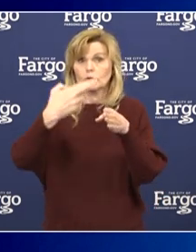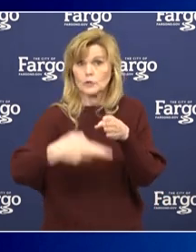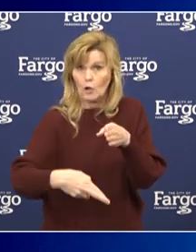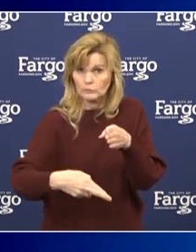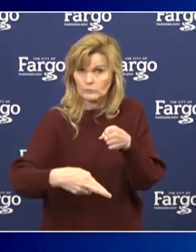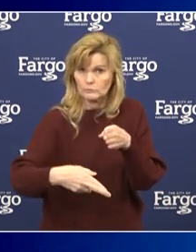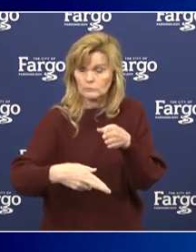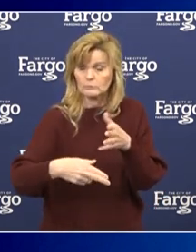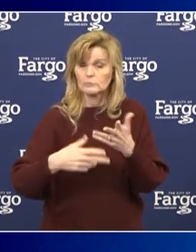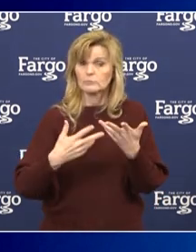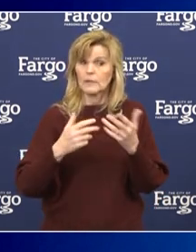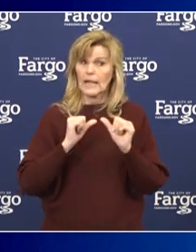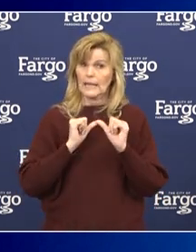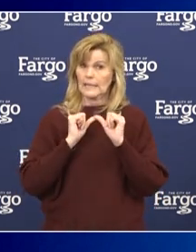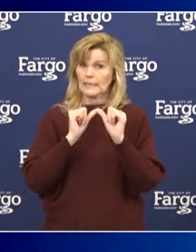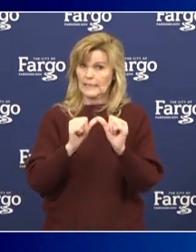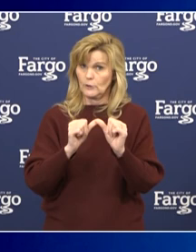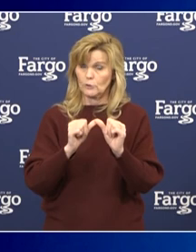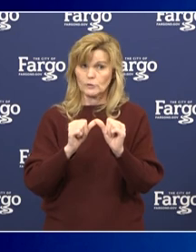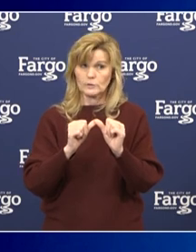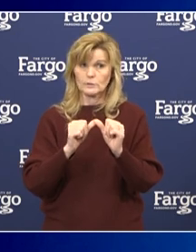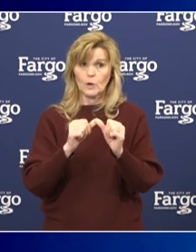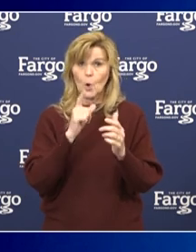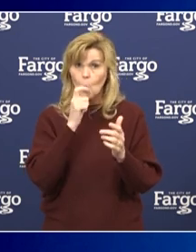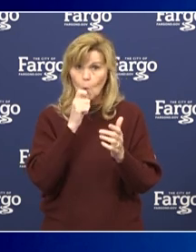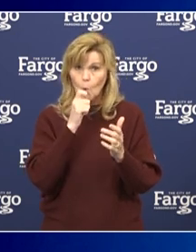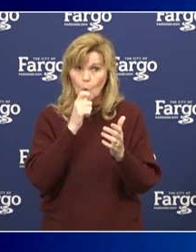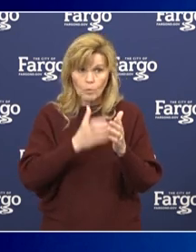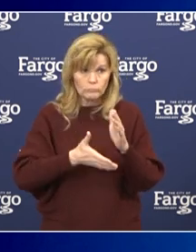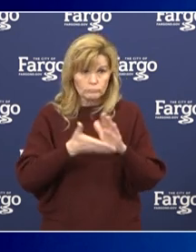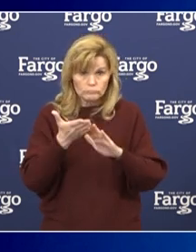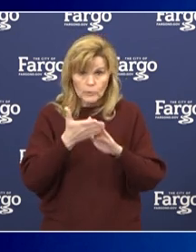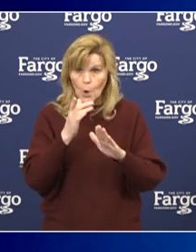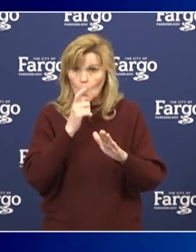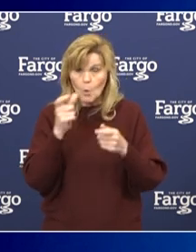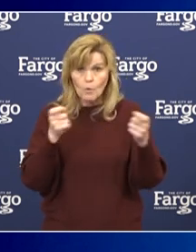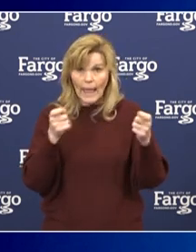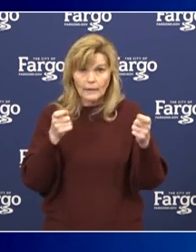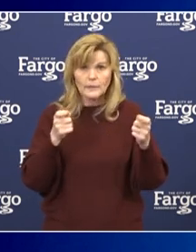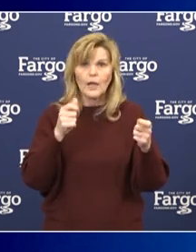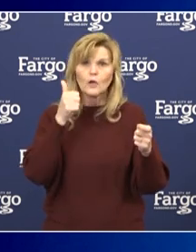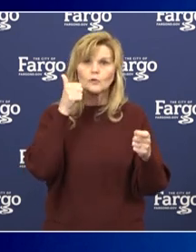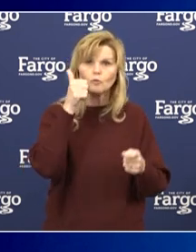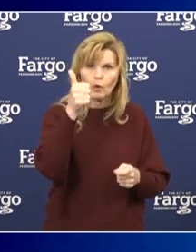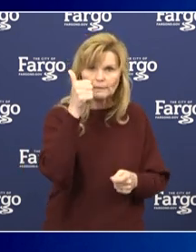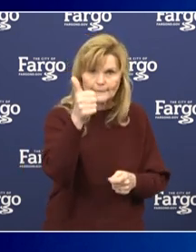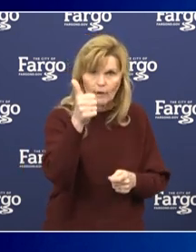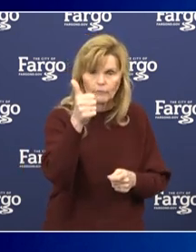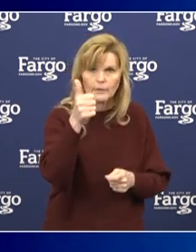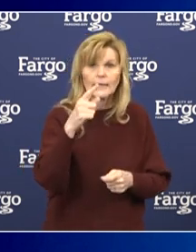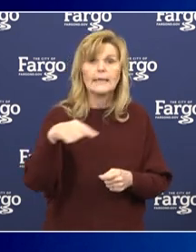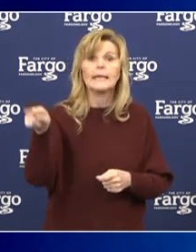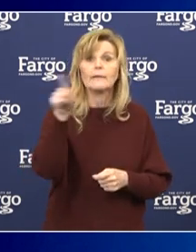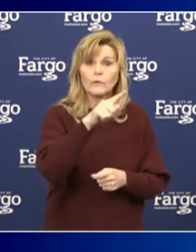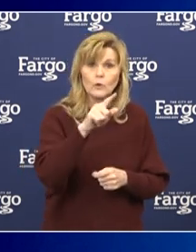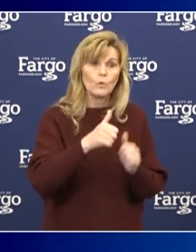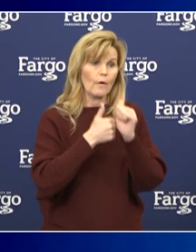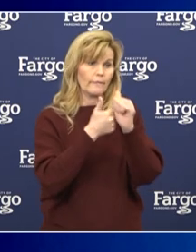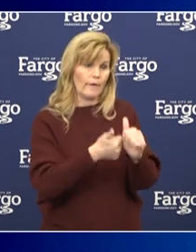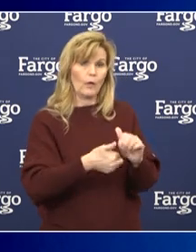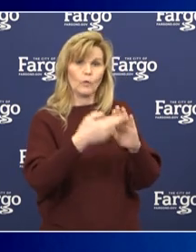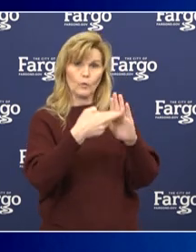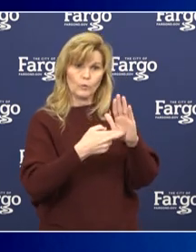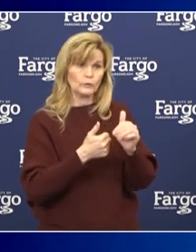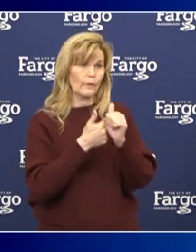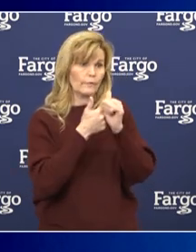to be in the public's hands in the sense that if we follow the rules, if follow the protocols, we'll be in a